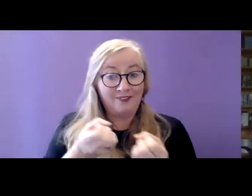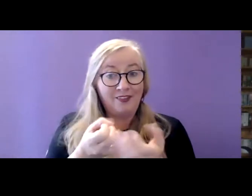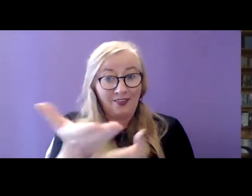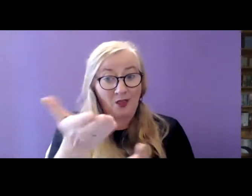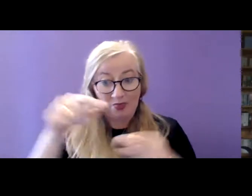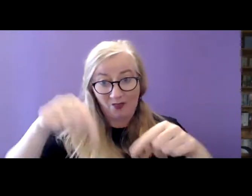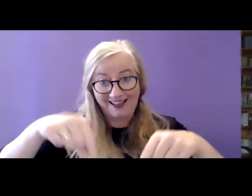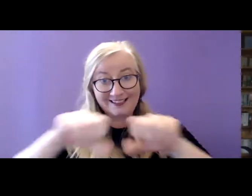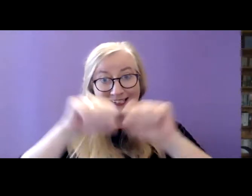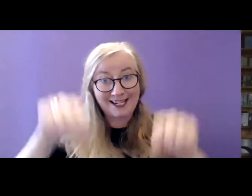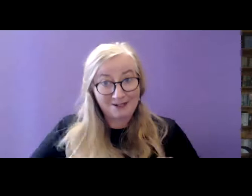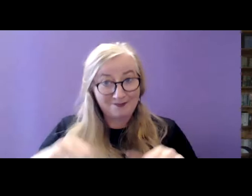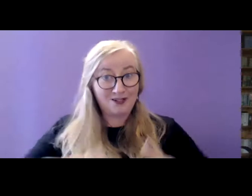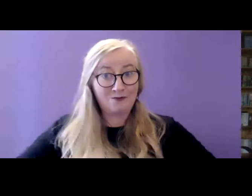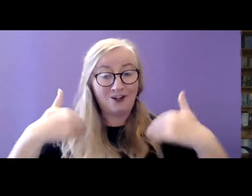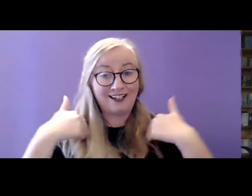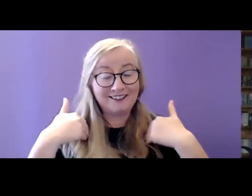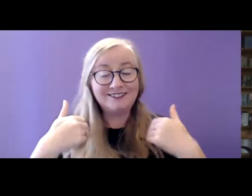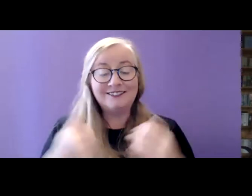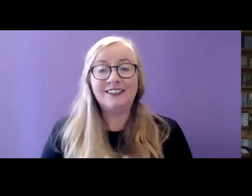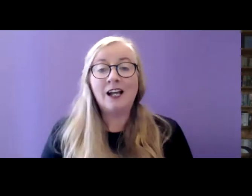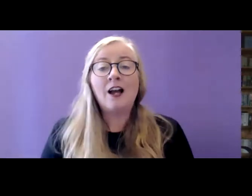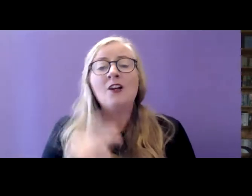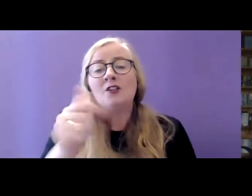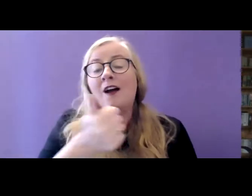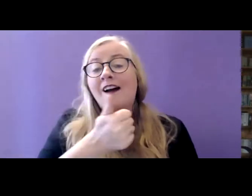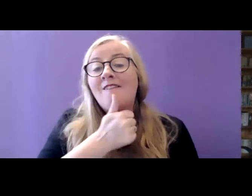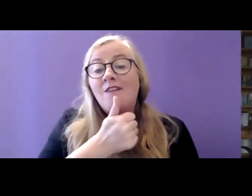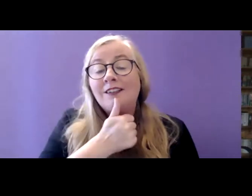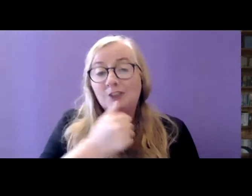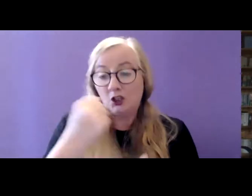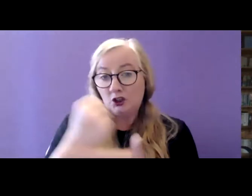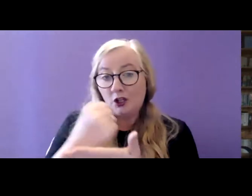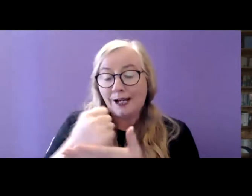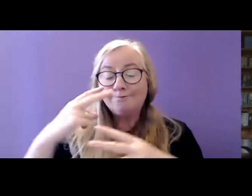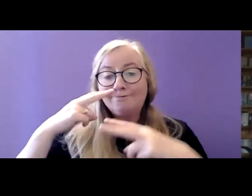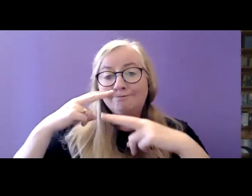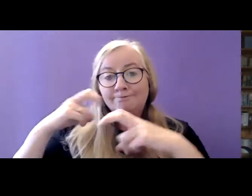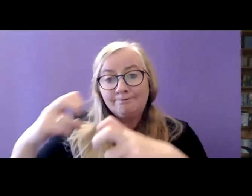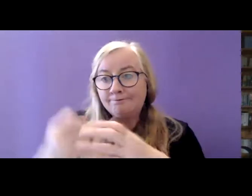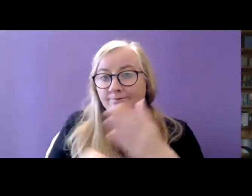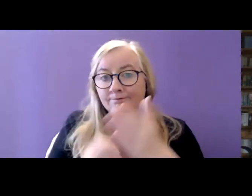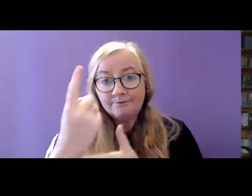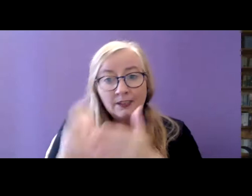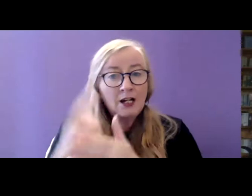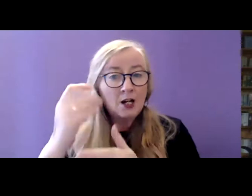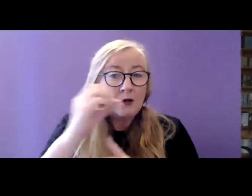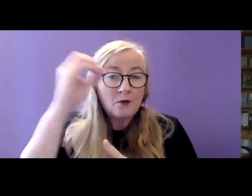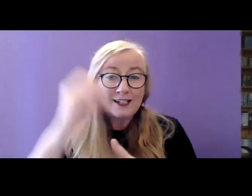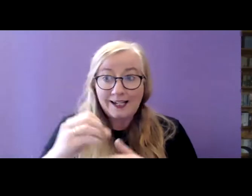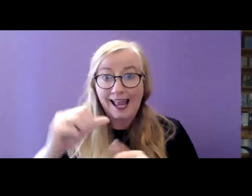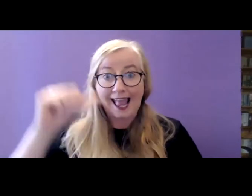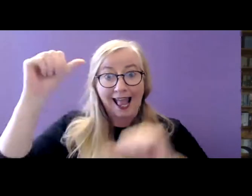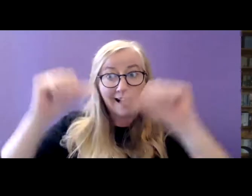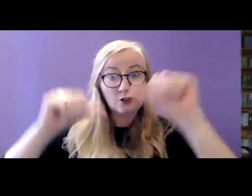as we go through this morning. The first study explores the prevalence, experiences and support needs of adults with